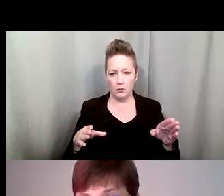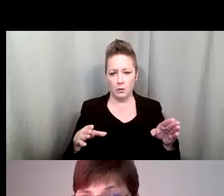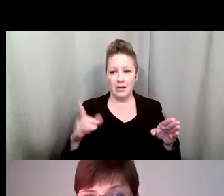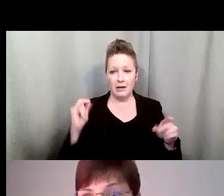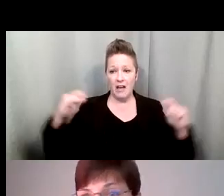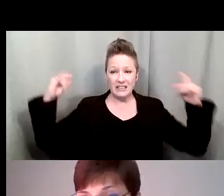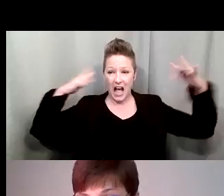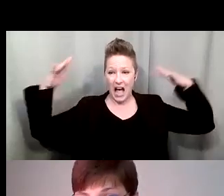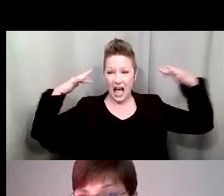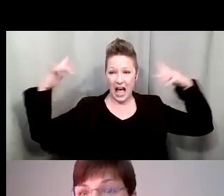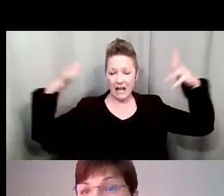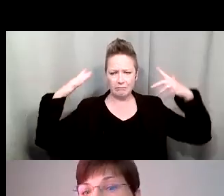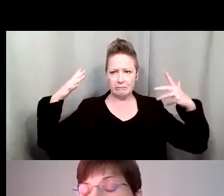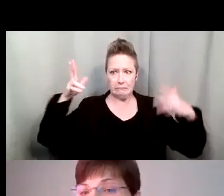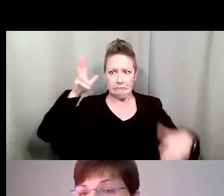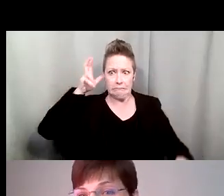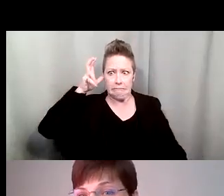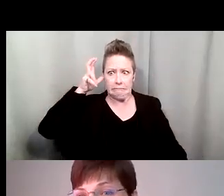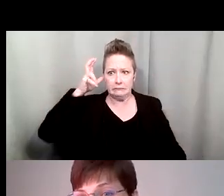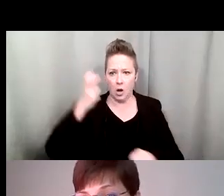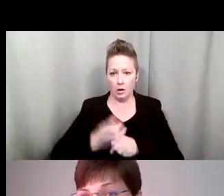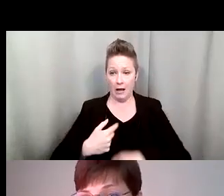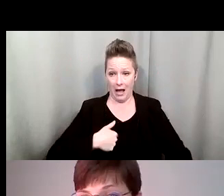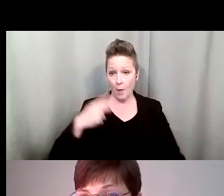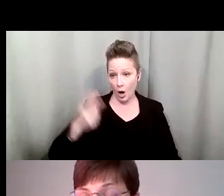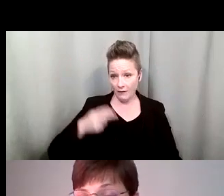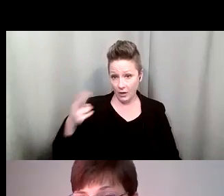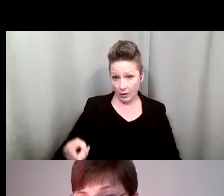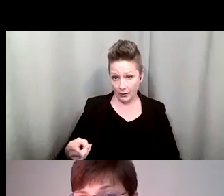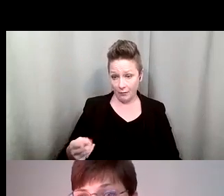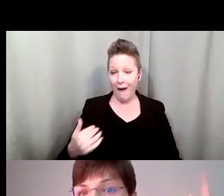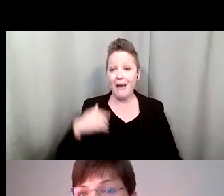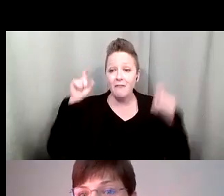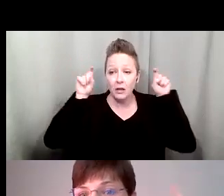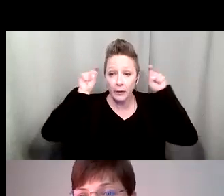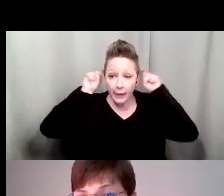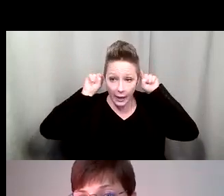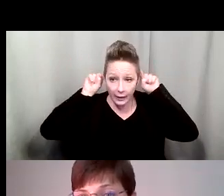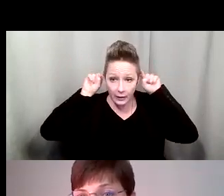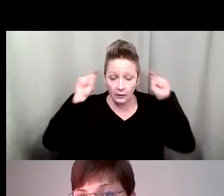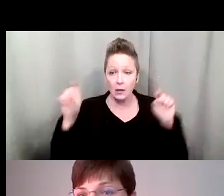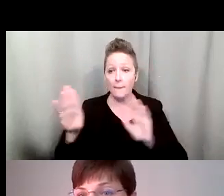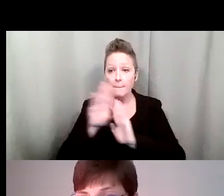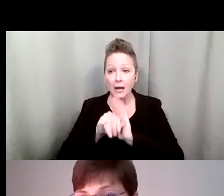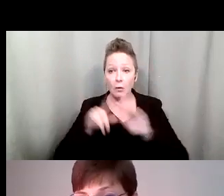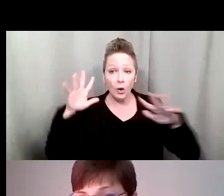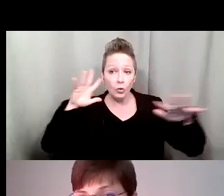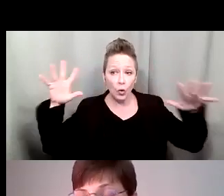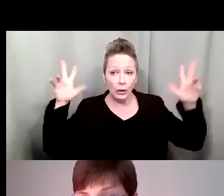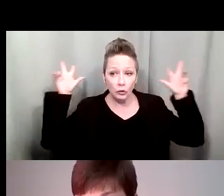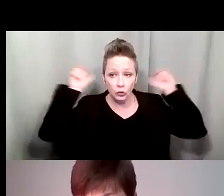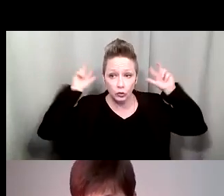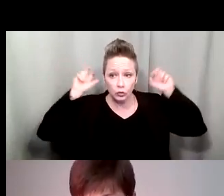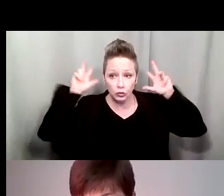difficult to hear on the phone. I am hard of hearing. I do wear hearing aids in both ears. Background noise gets picked up a lot easier